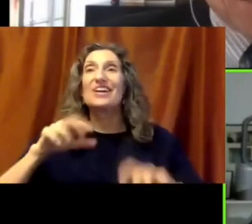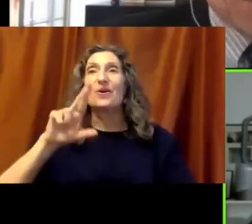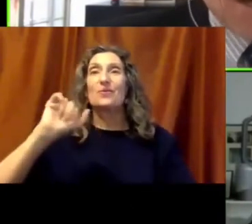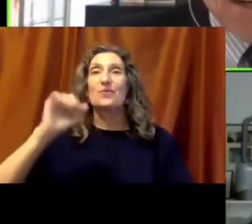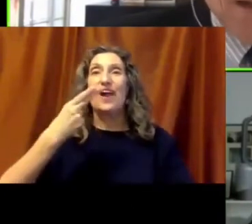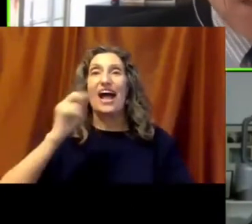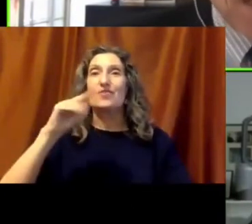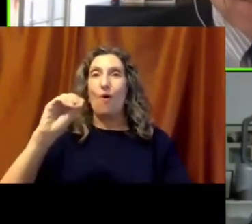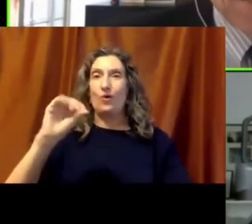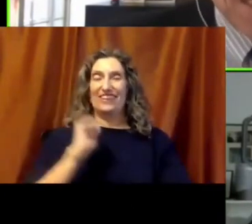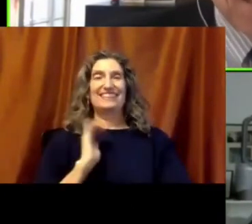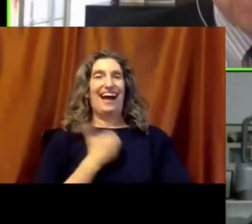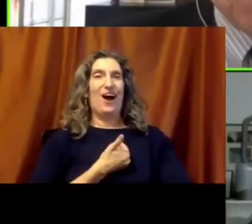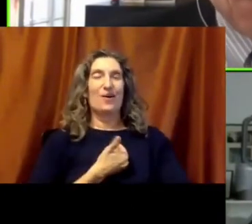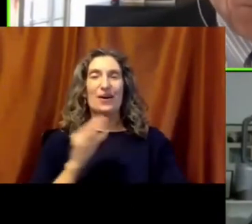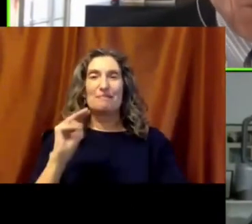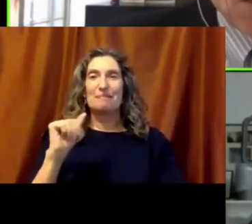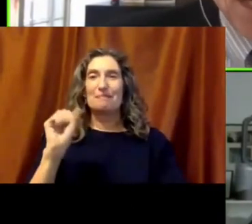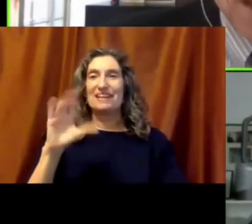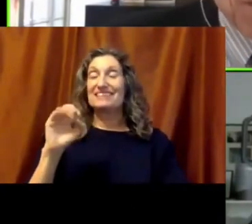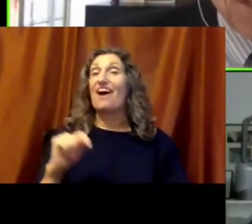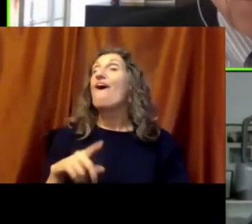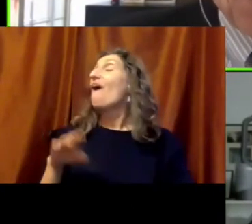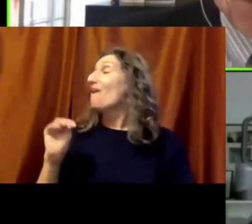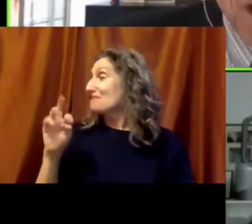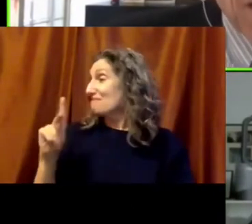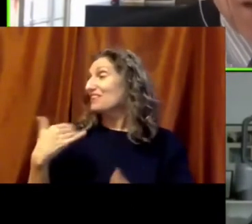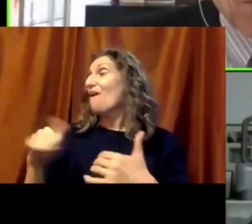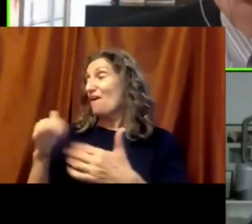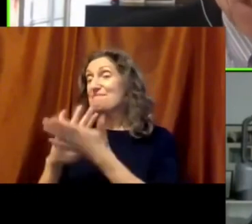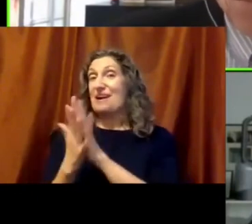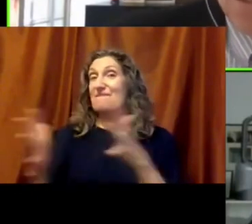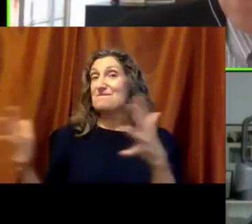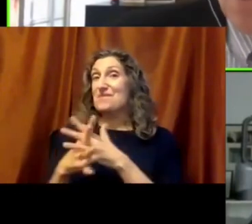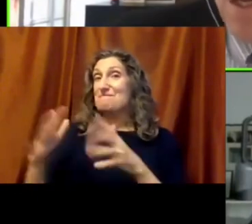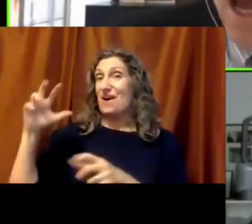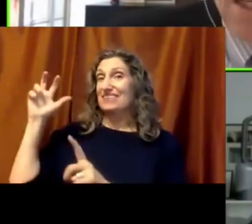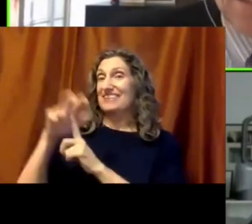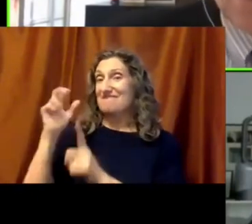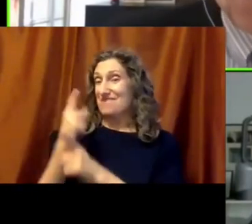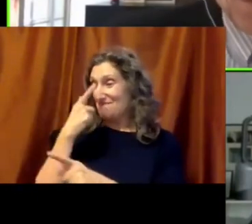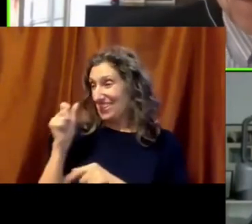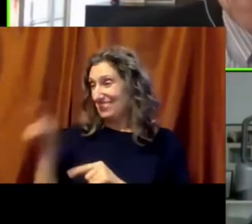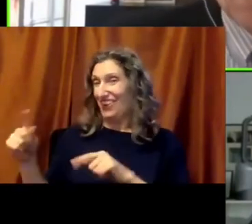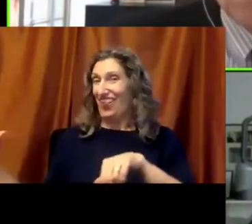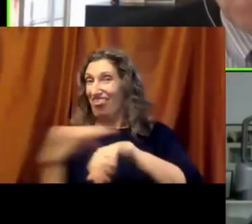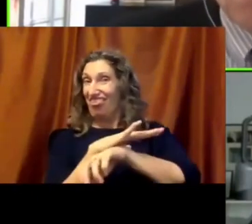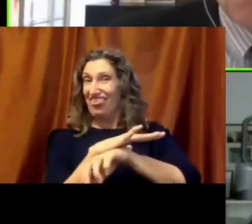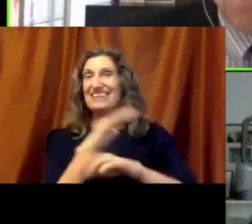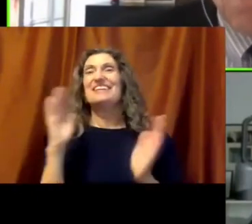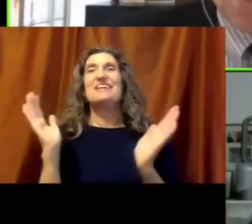They're going to start dominating the state football championship if you're not careful here. But how did it feel